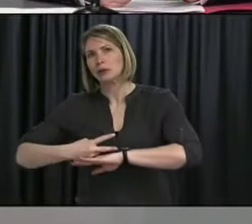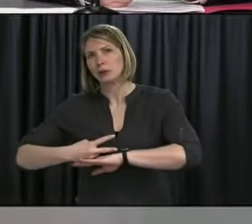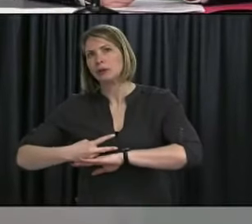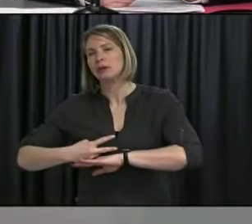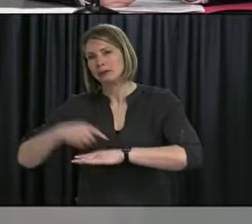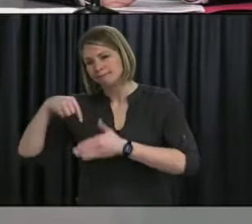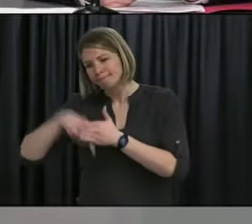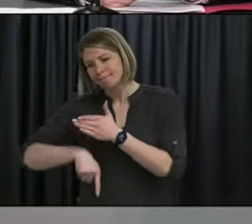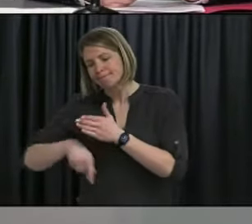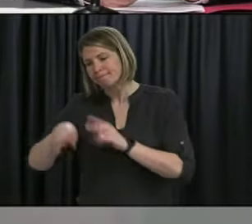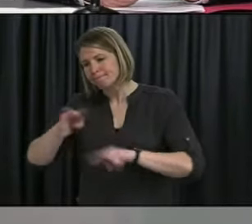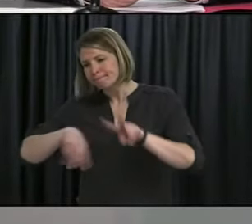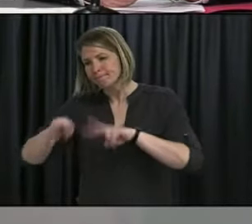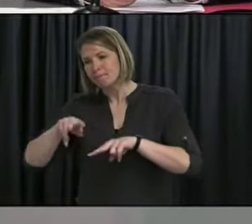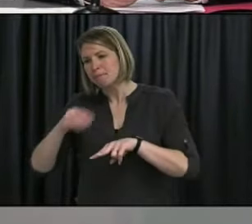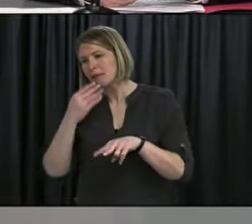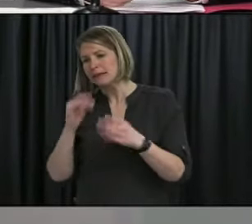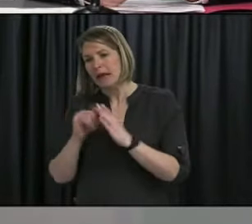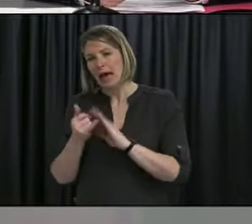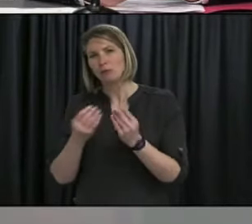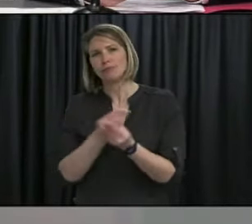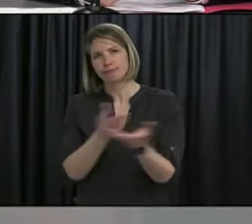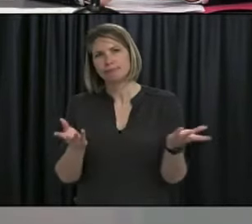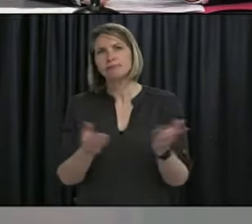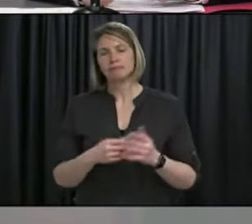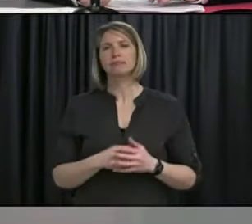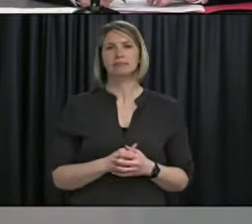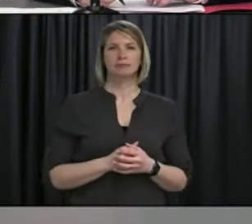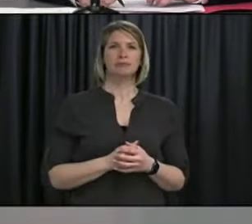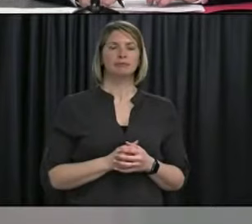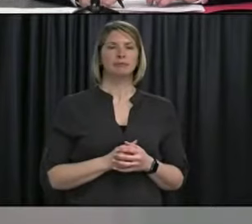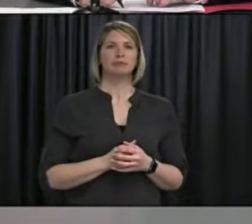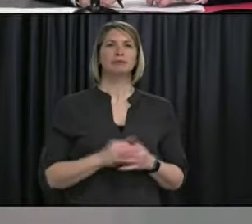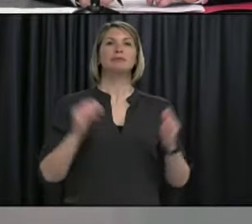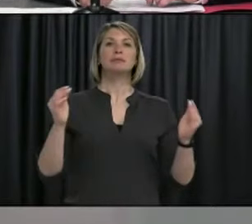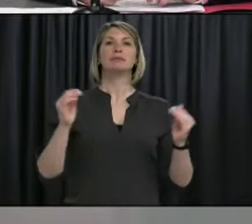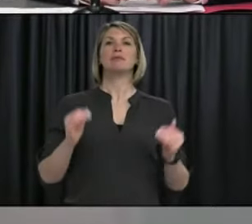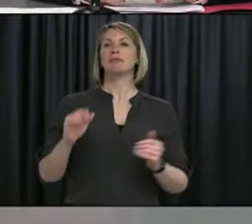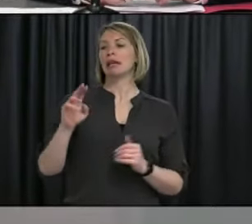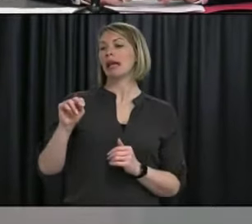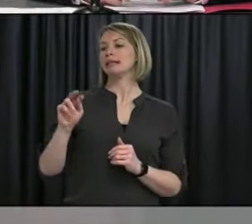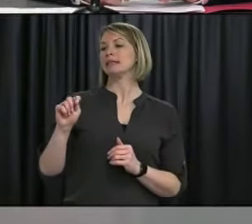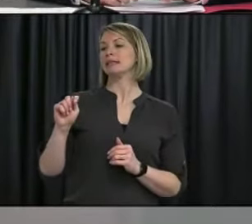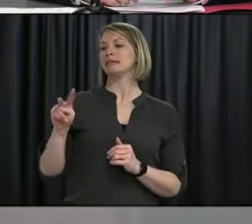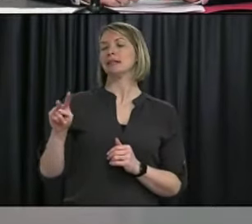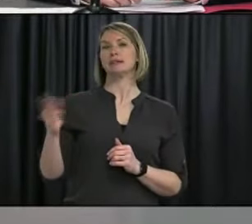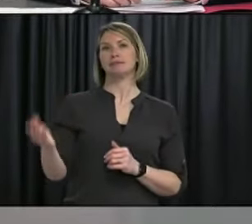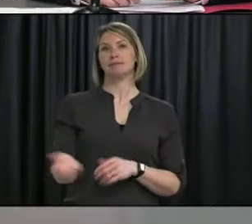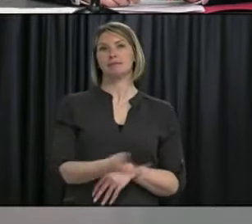Thank you. you. Our next questions are from Kellyanne Roberts with NTV. Please go ahead.